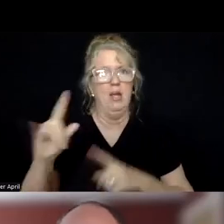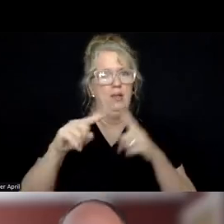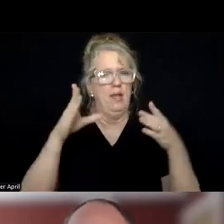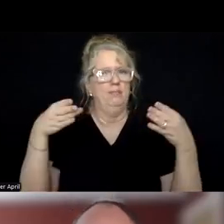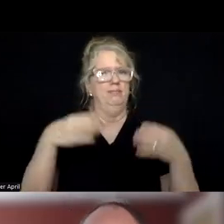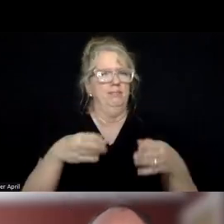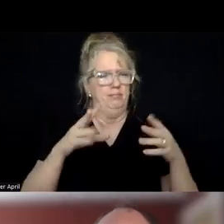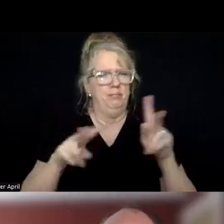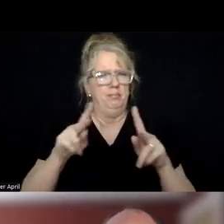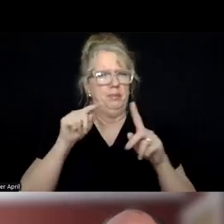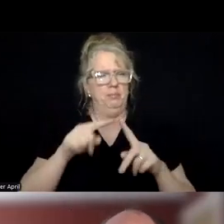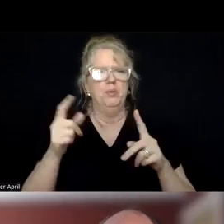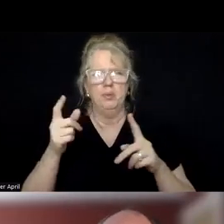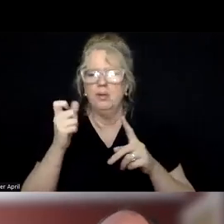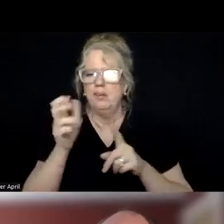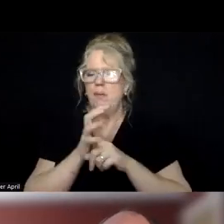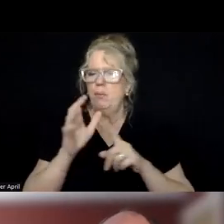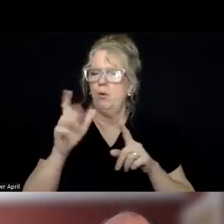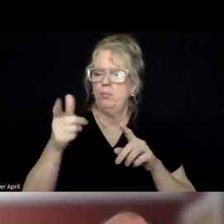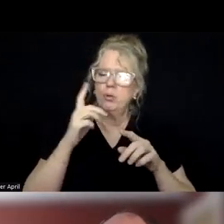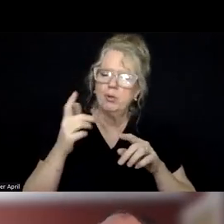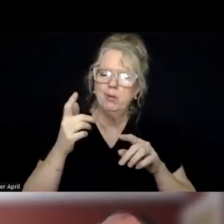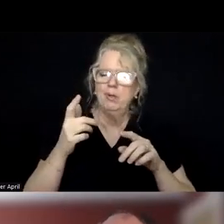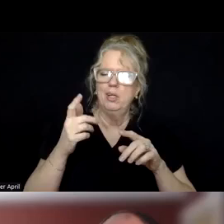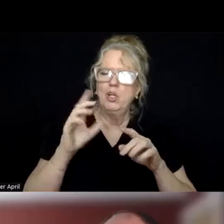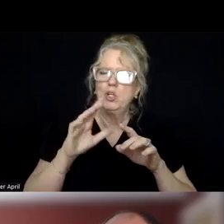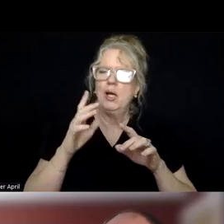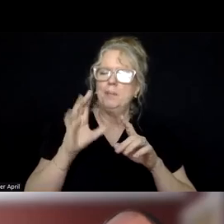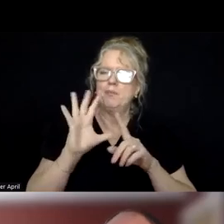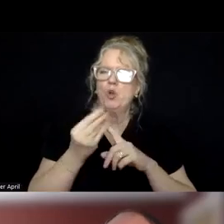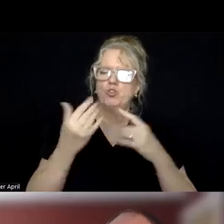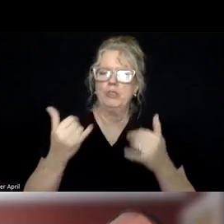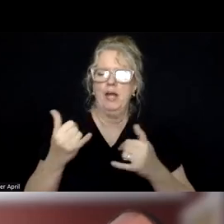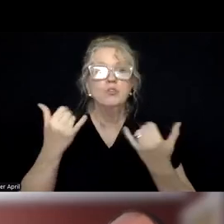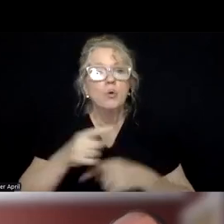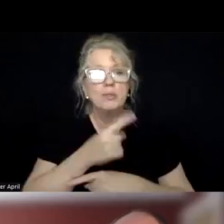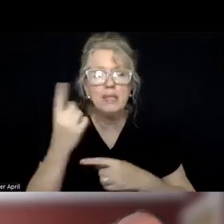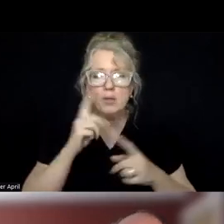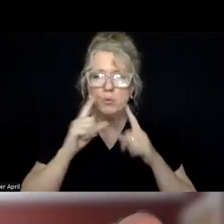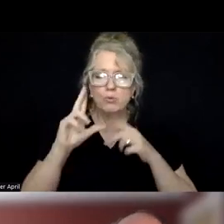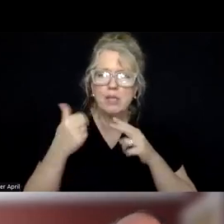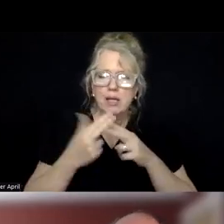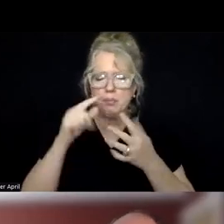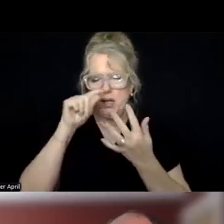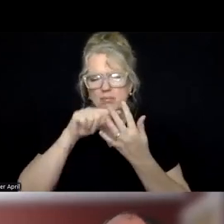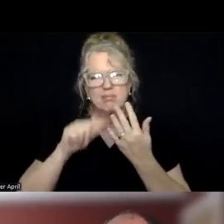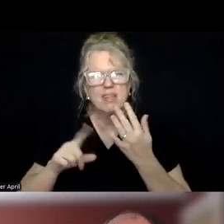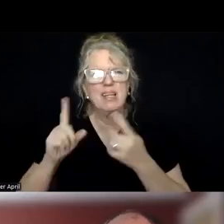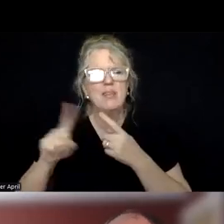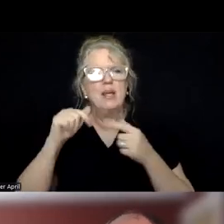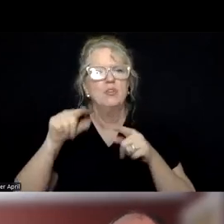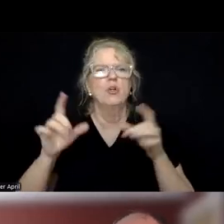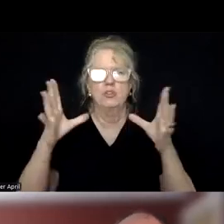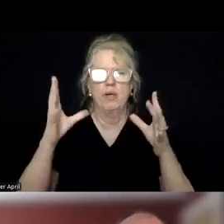in popular culture, courtesy of ChatGPT. And, and today I want to talk a little bit about some of the use cases for AI in crisis